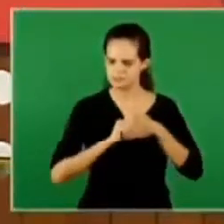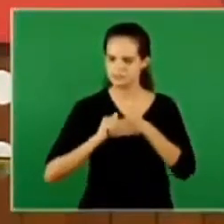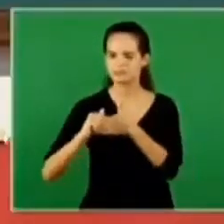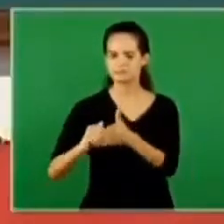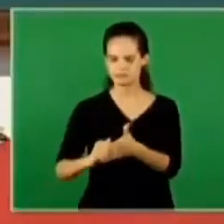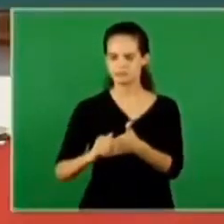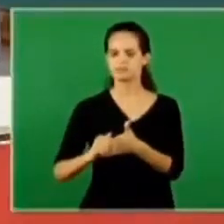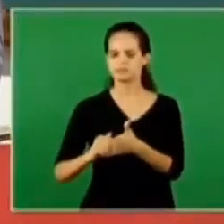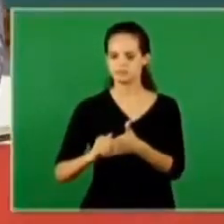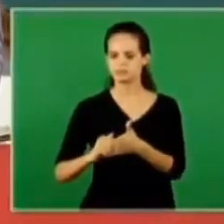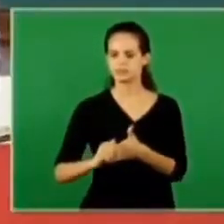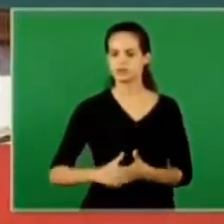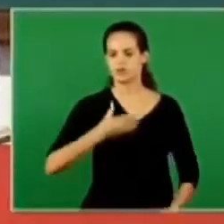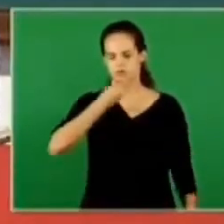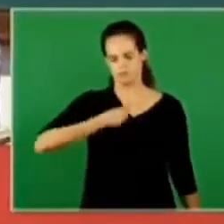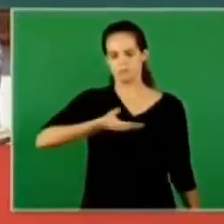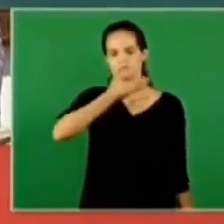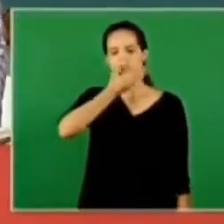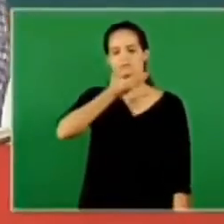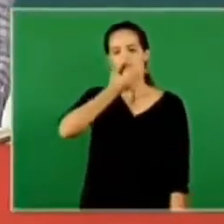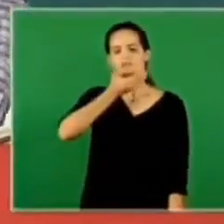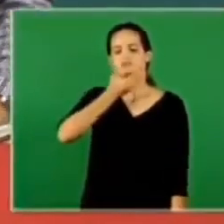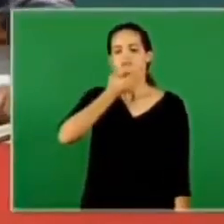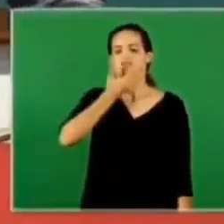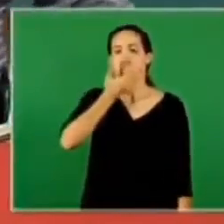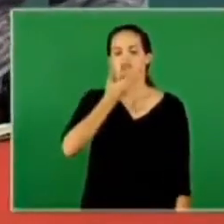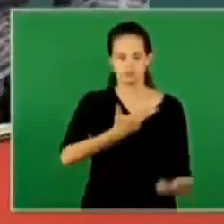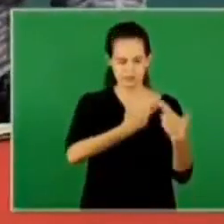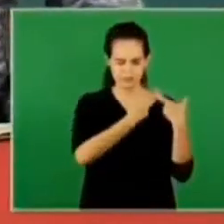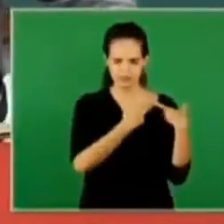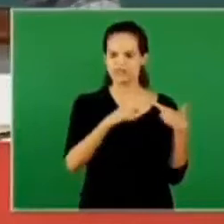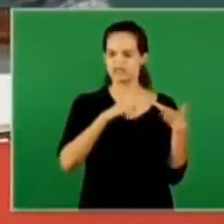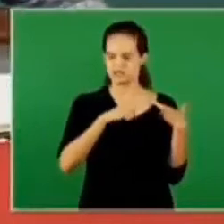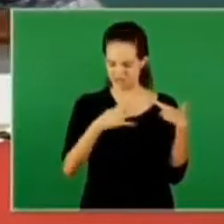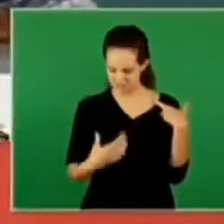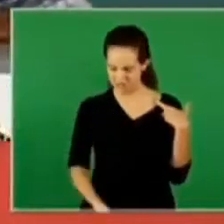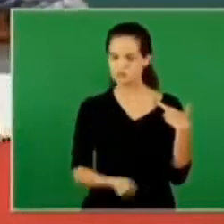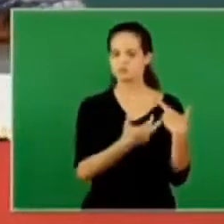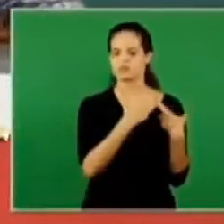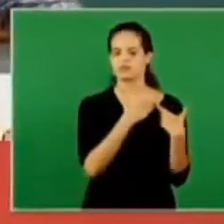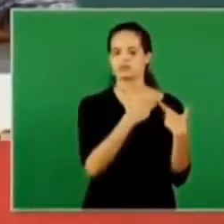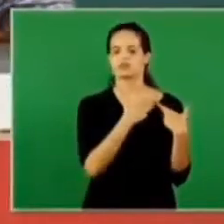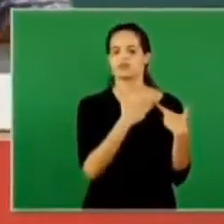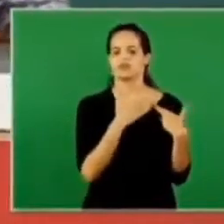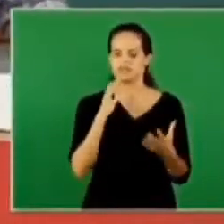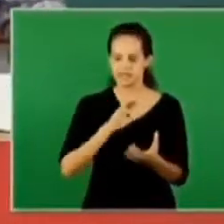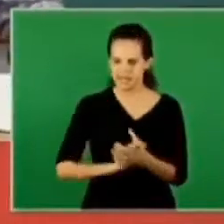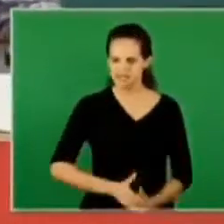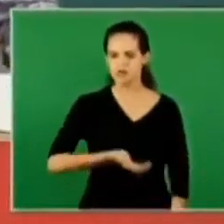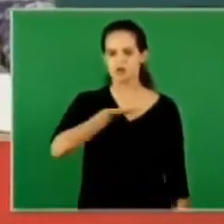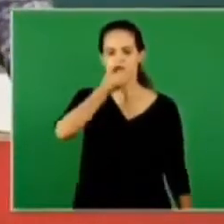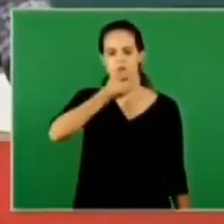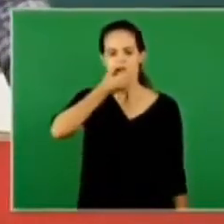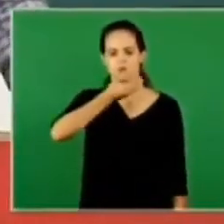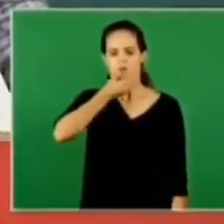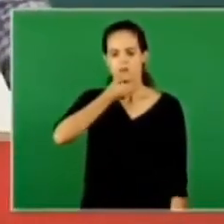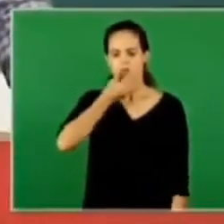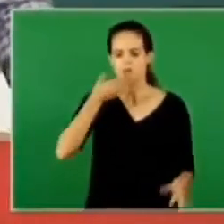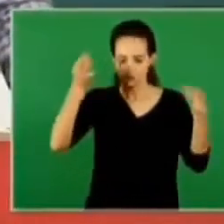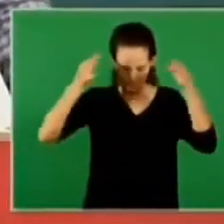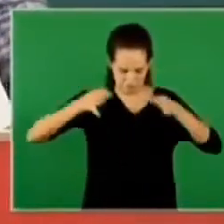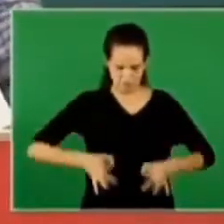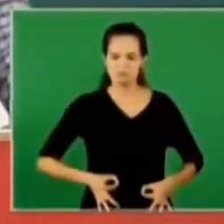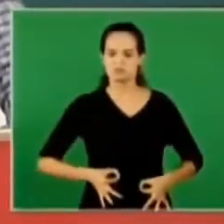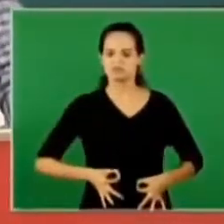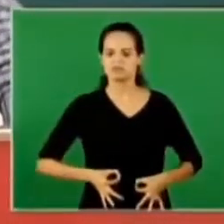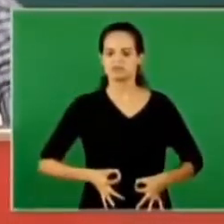get married to a man that can take responsibilities get married to a man that has